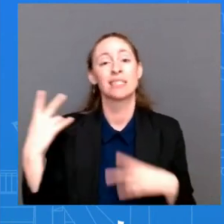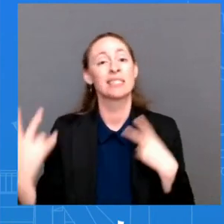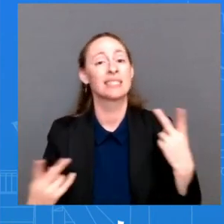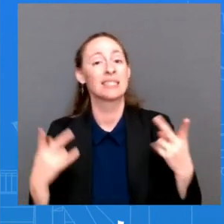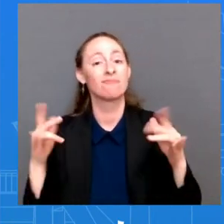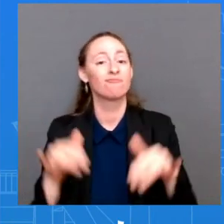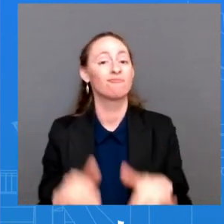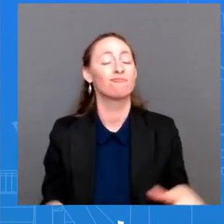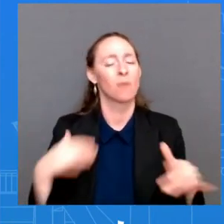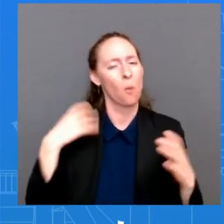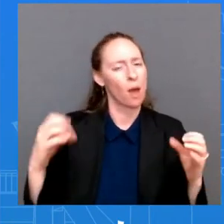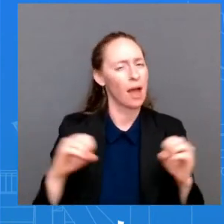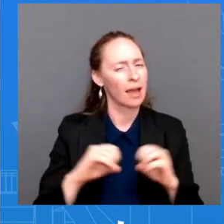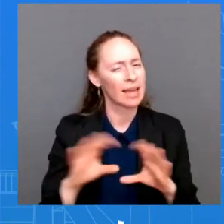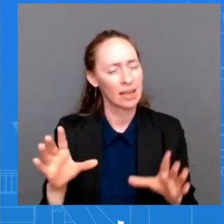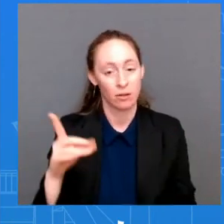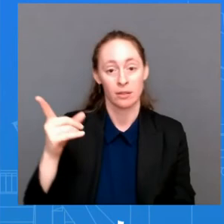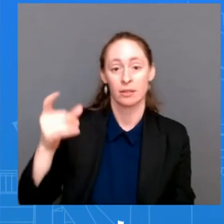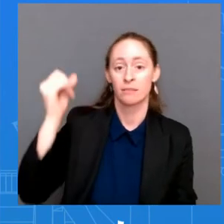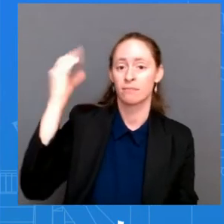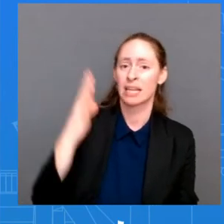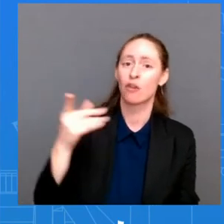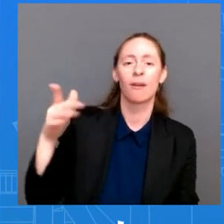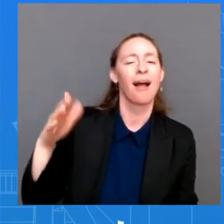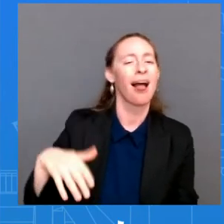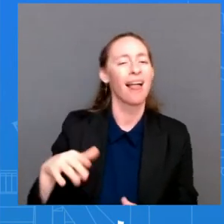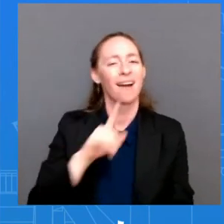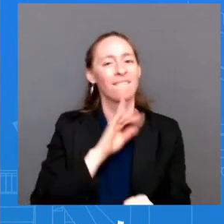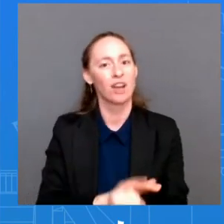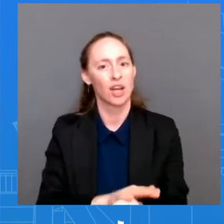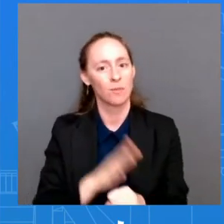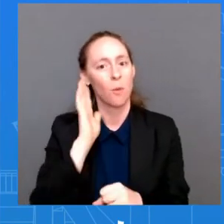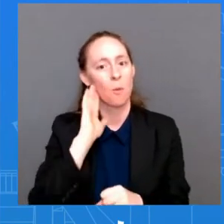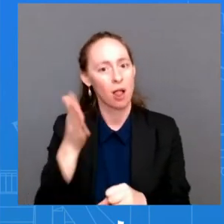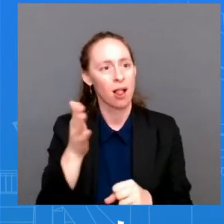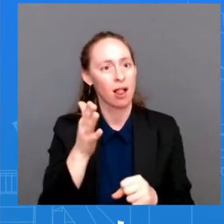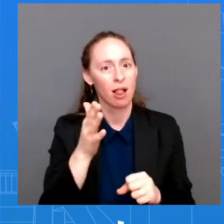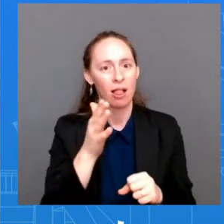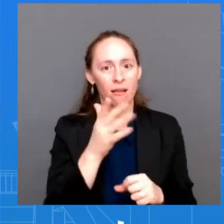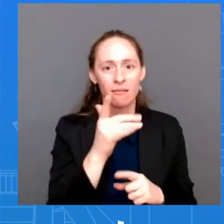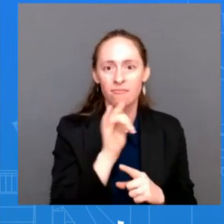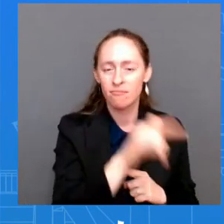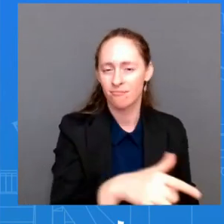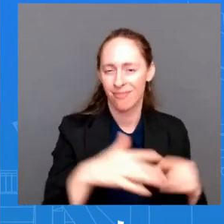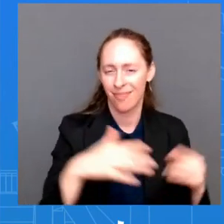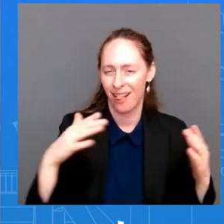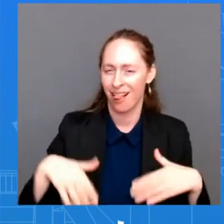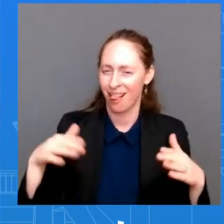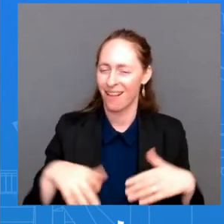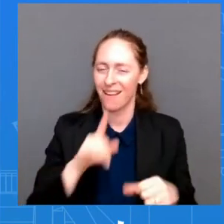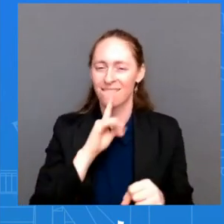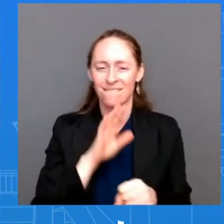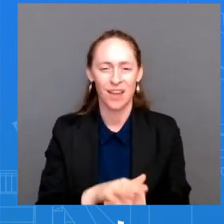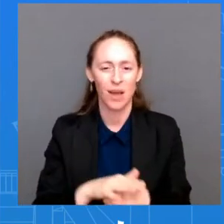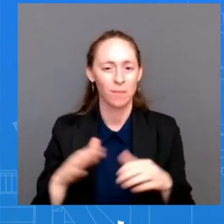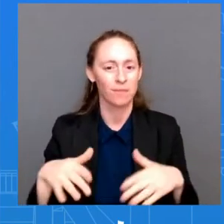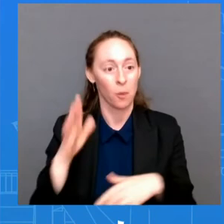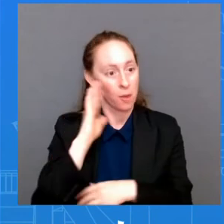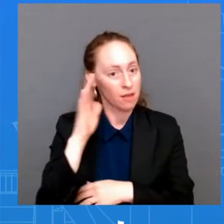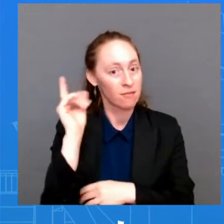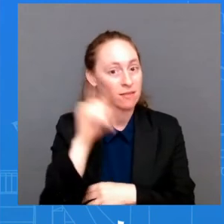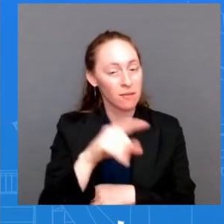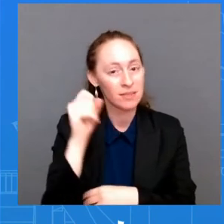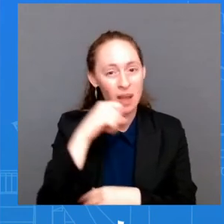confirmed as you heard from my colleague just moments ago that she is going to taiwan it has not been confirmed uh and uh you know